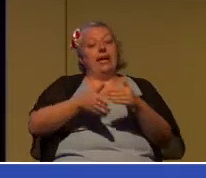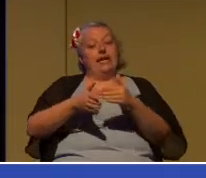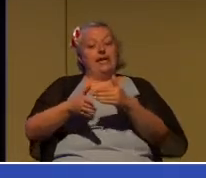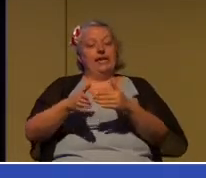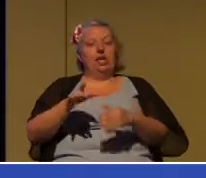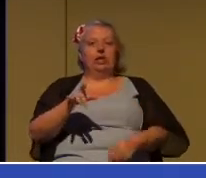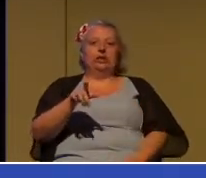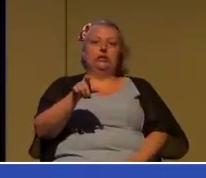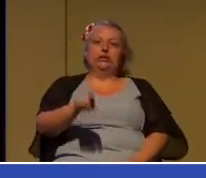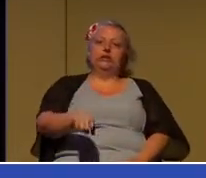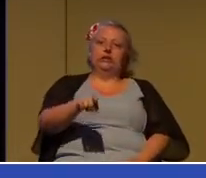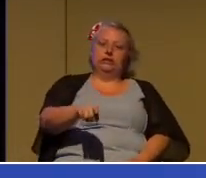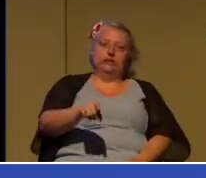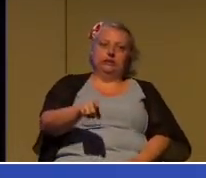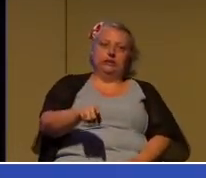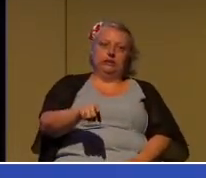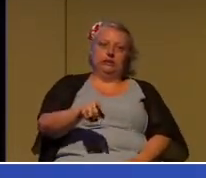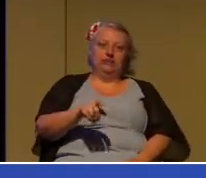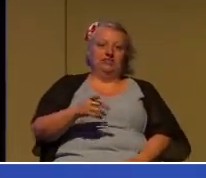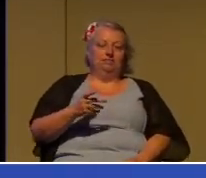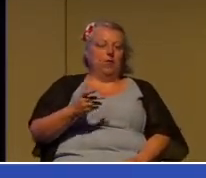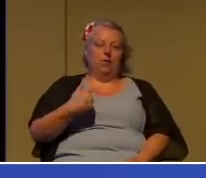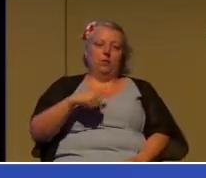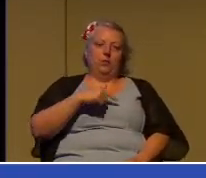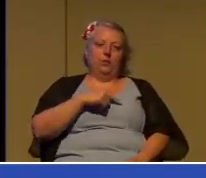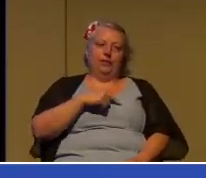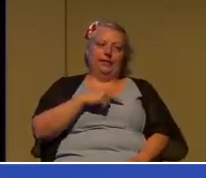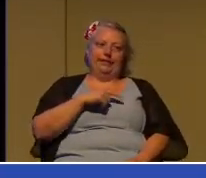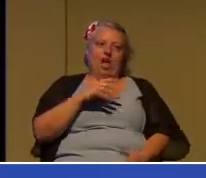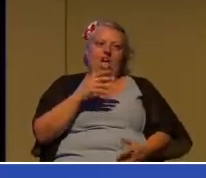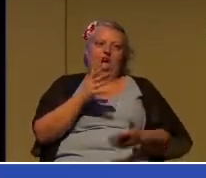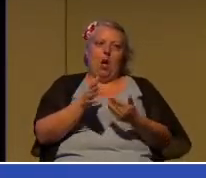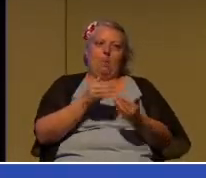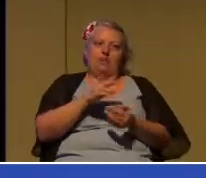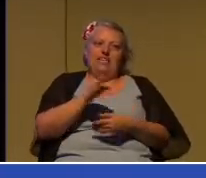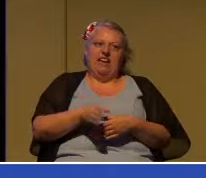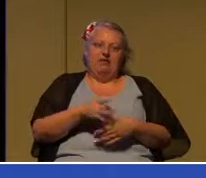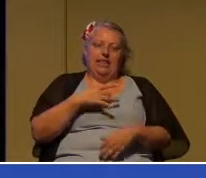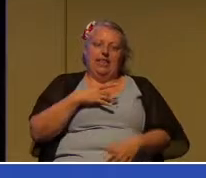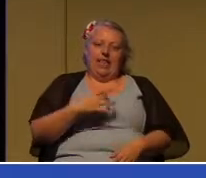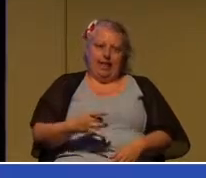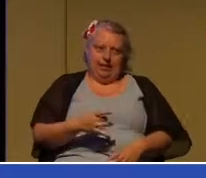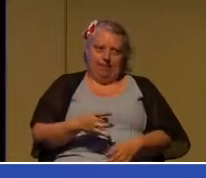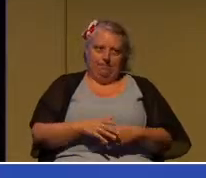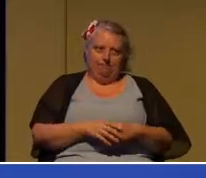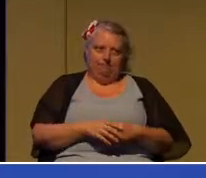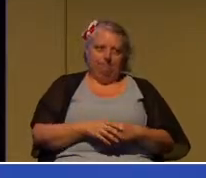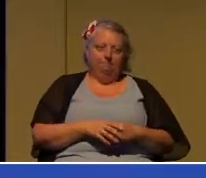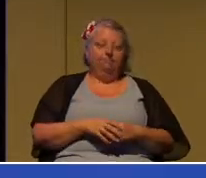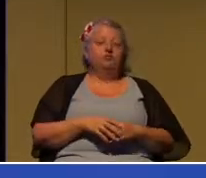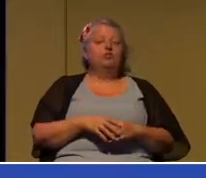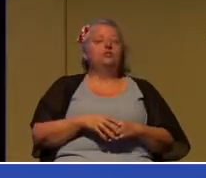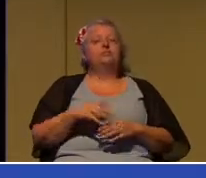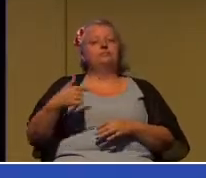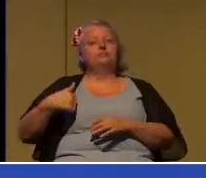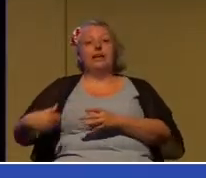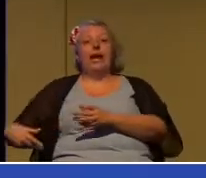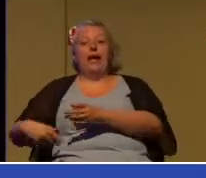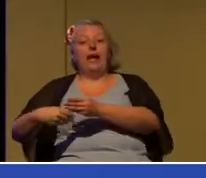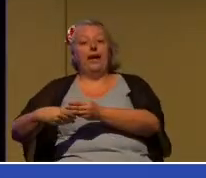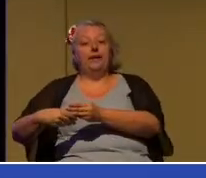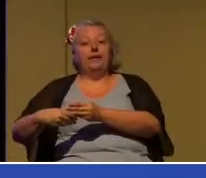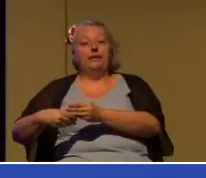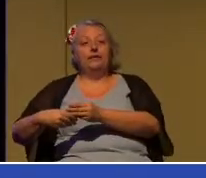rarely like them. And I added, and I'll do it again, we rarely